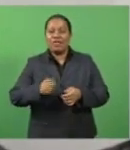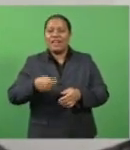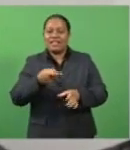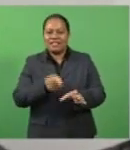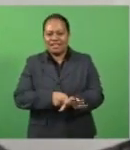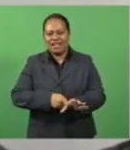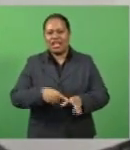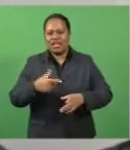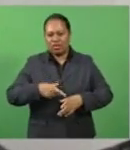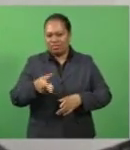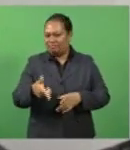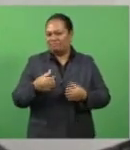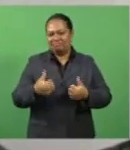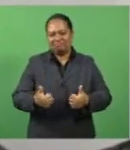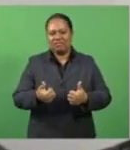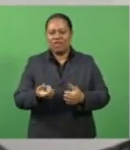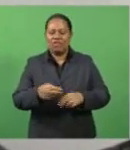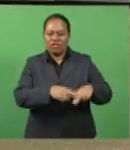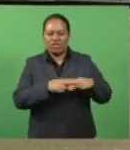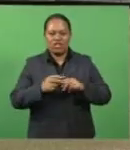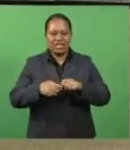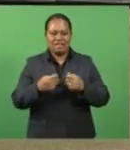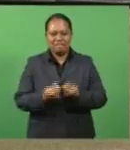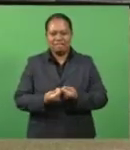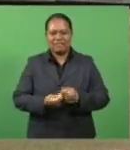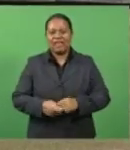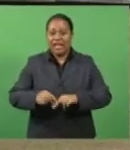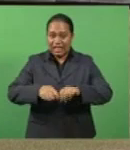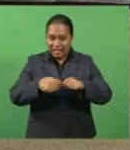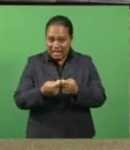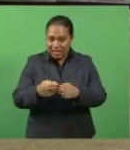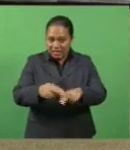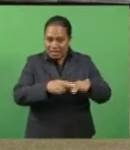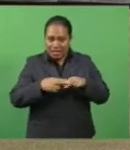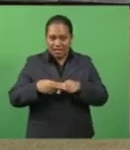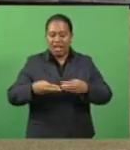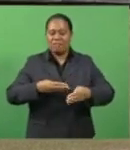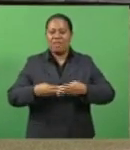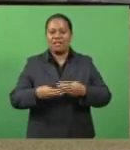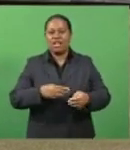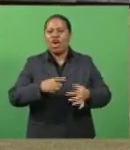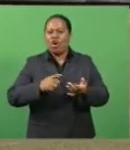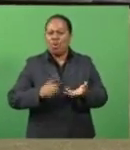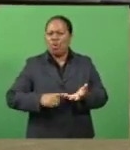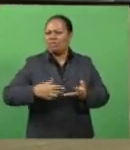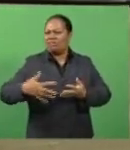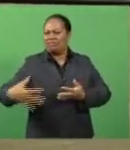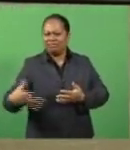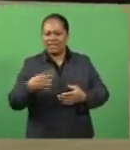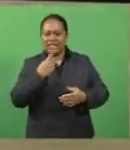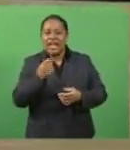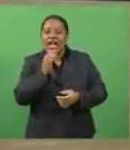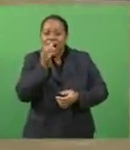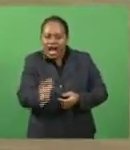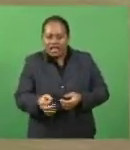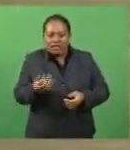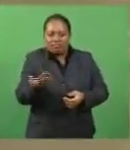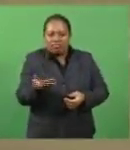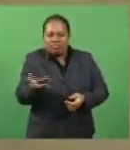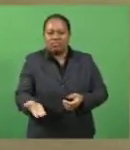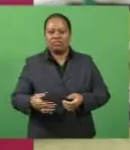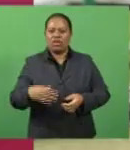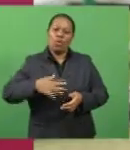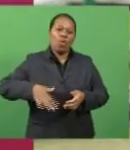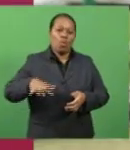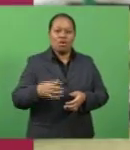in that respect, it's probably good for Fiji. Team Fiji manageress Usa Kalim is urging the bowlers to continue training on